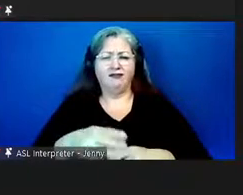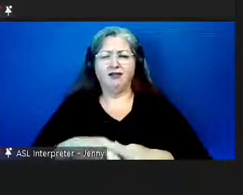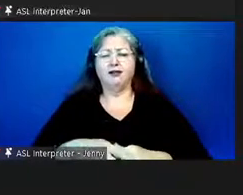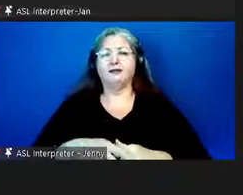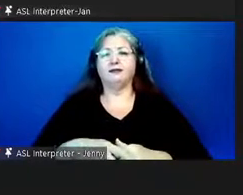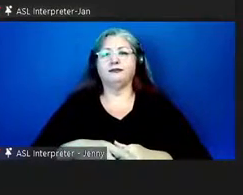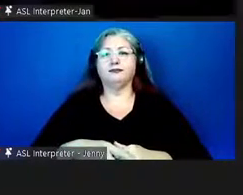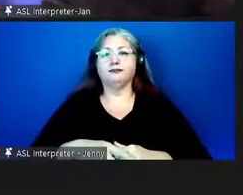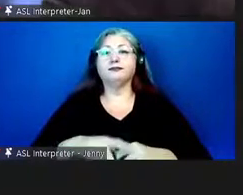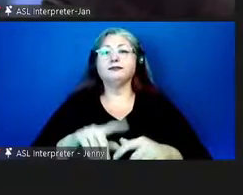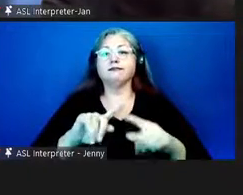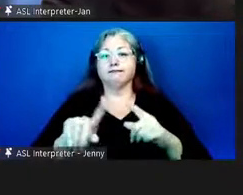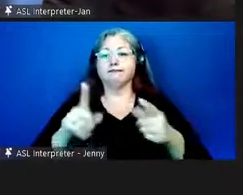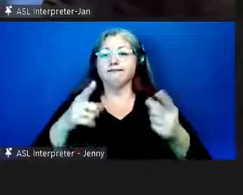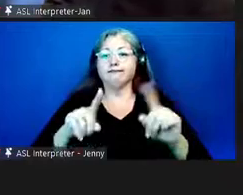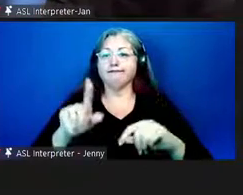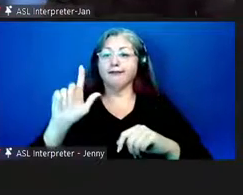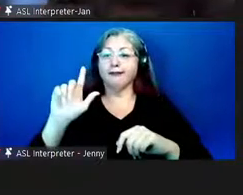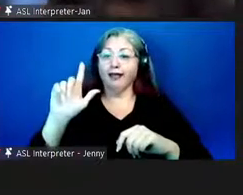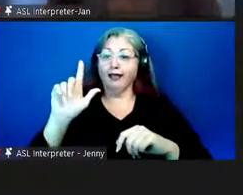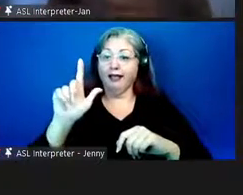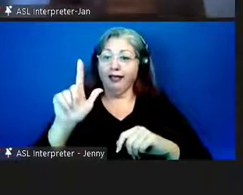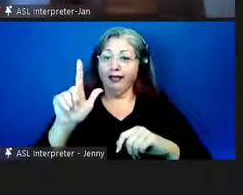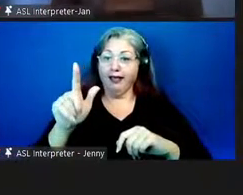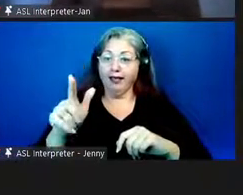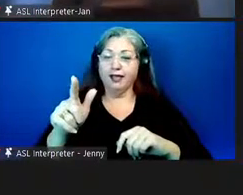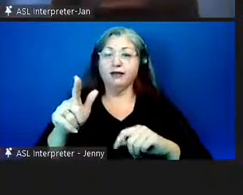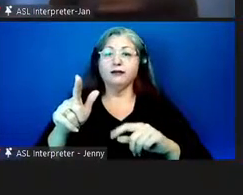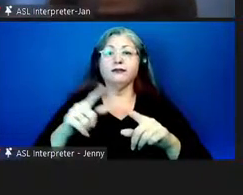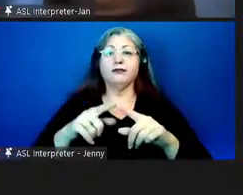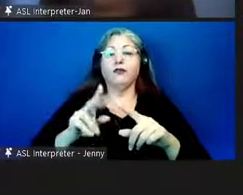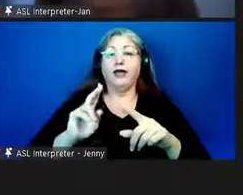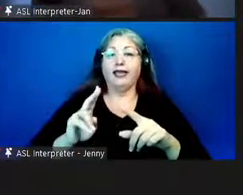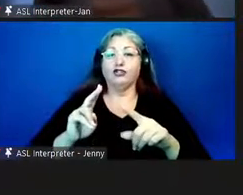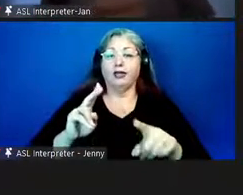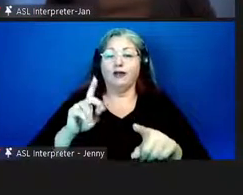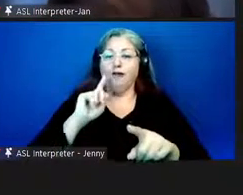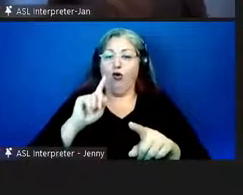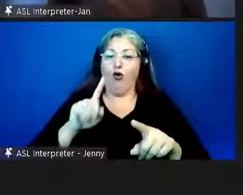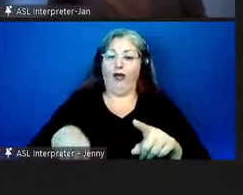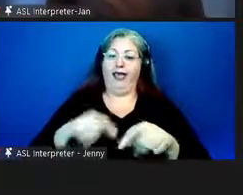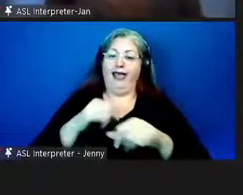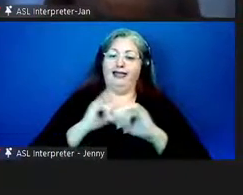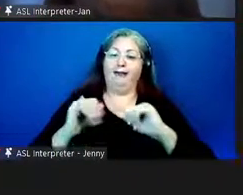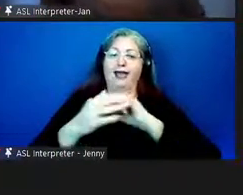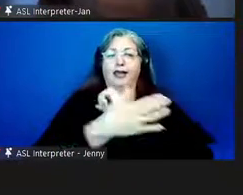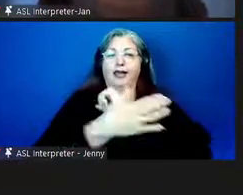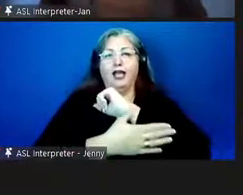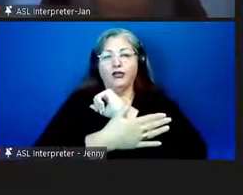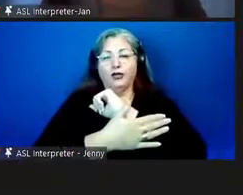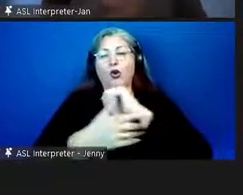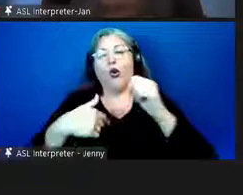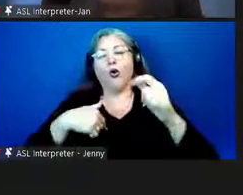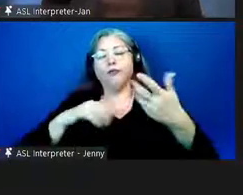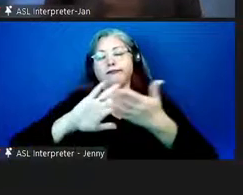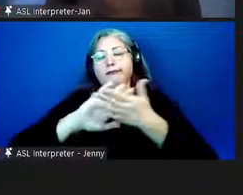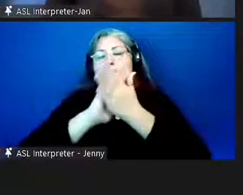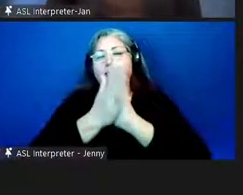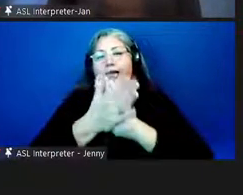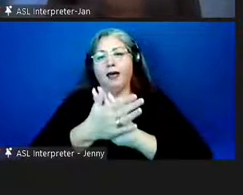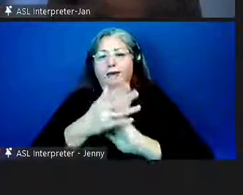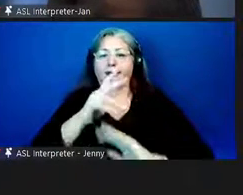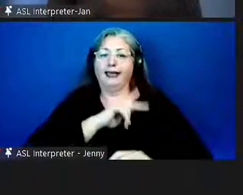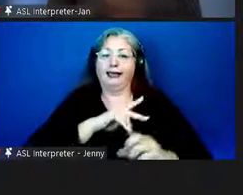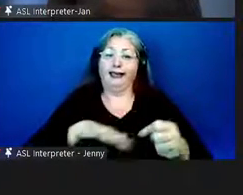eventually however as the history of our independent country or our as we became a